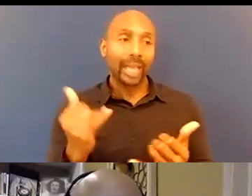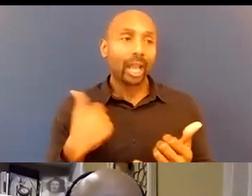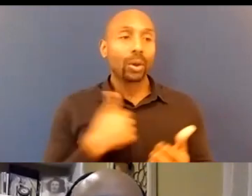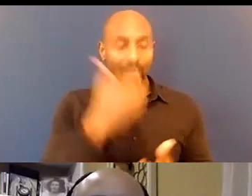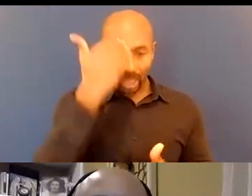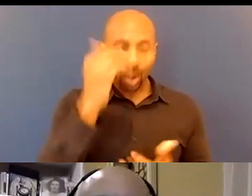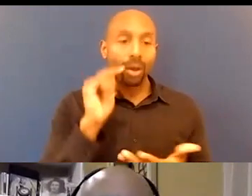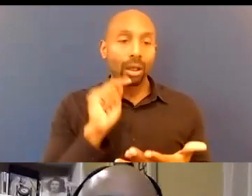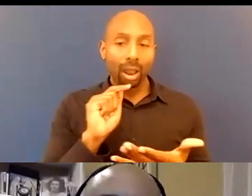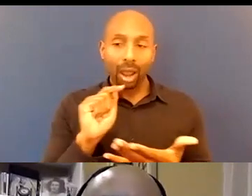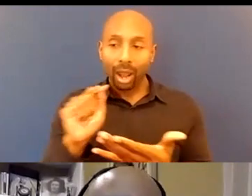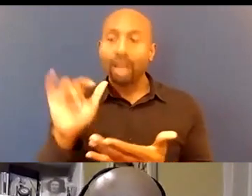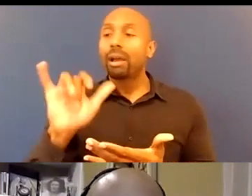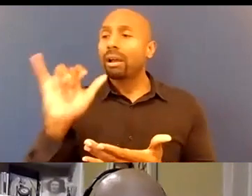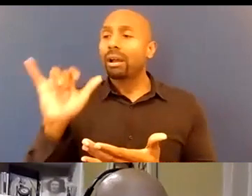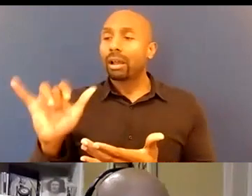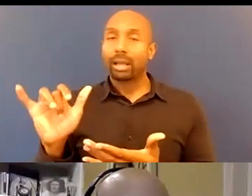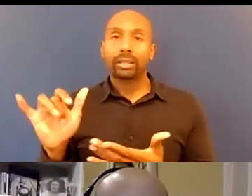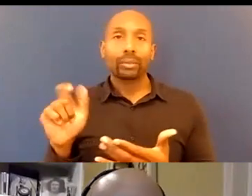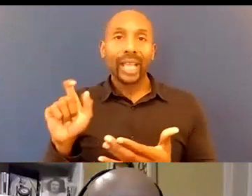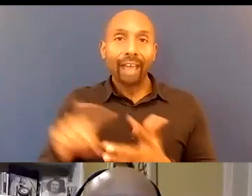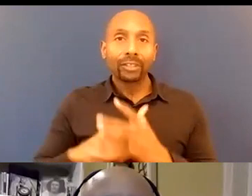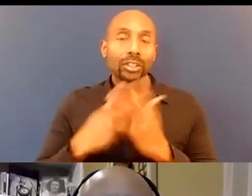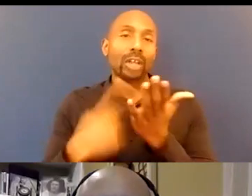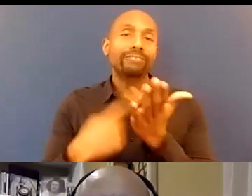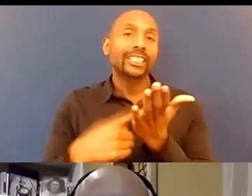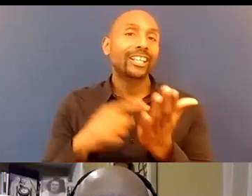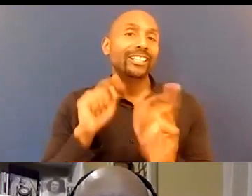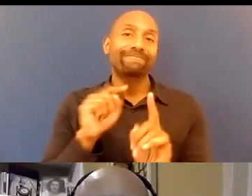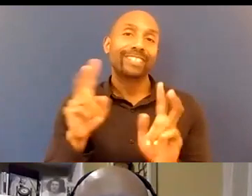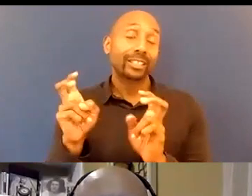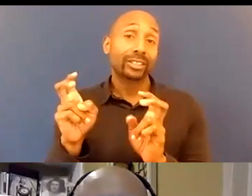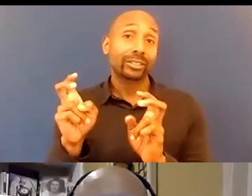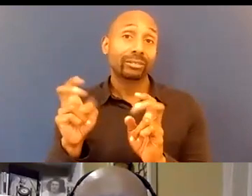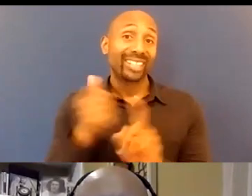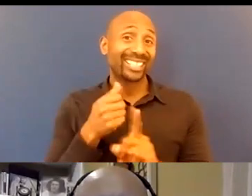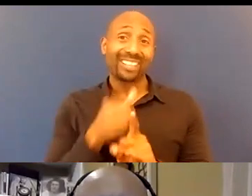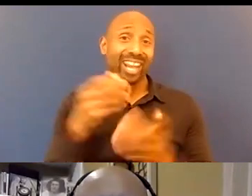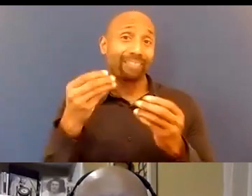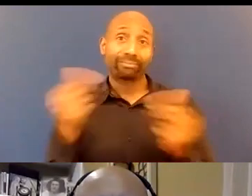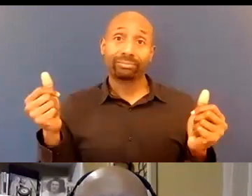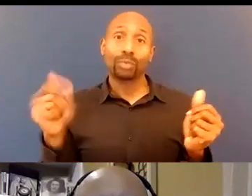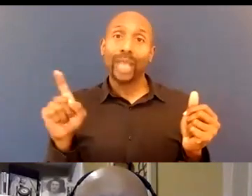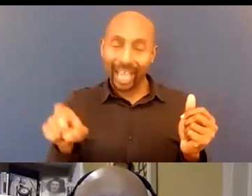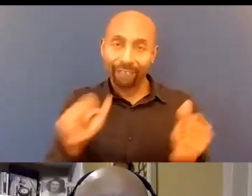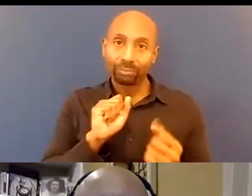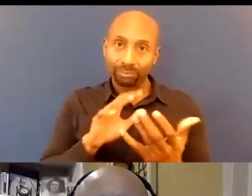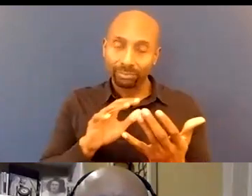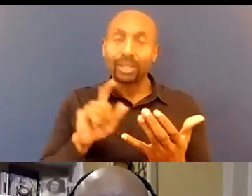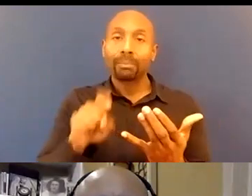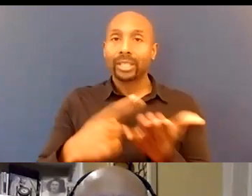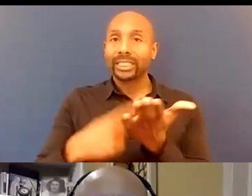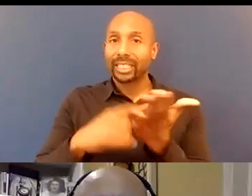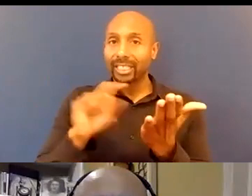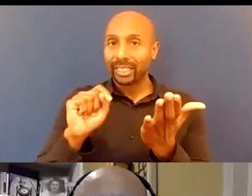because it's not going to go away if we don't talk about it and if we don't face it and we don't come up with models and ways